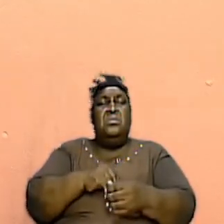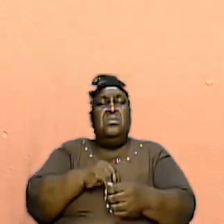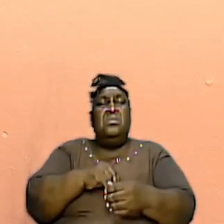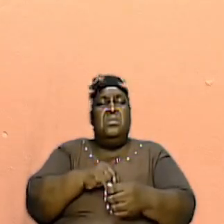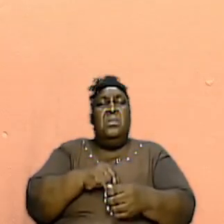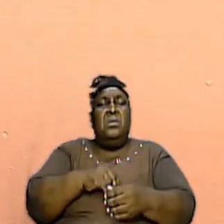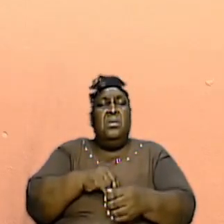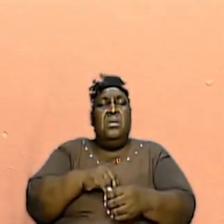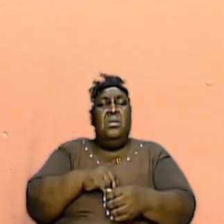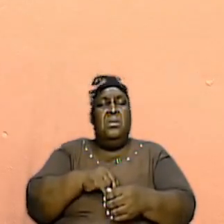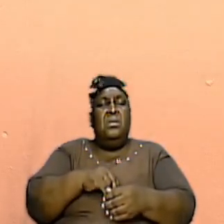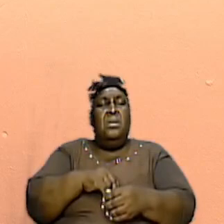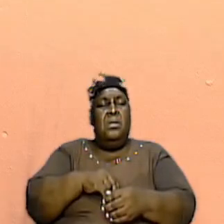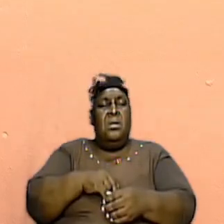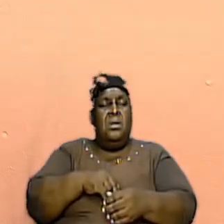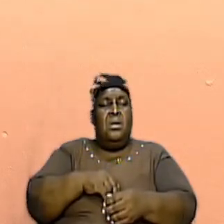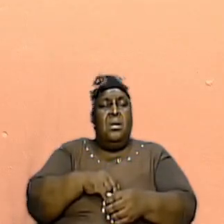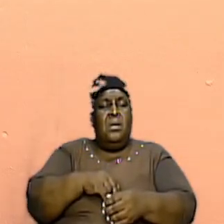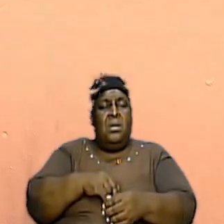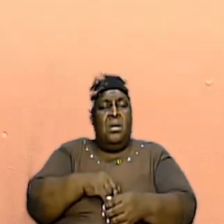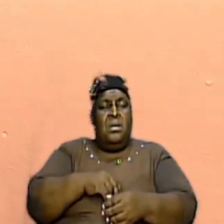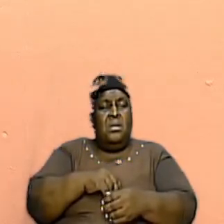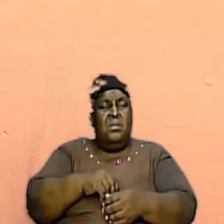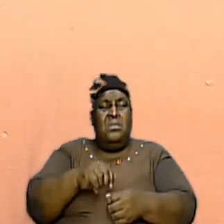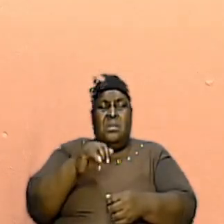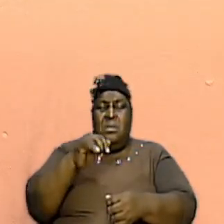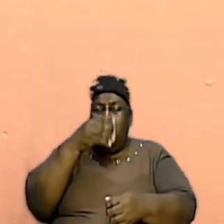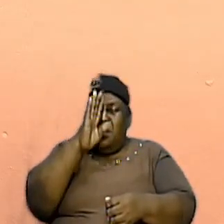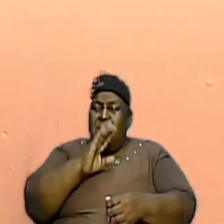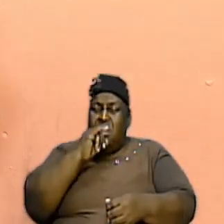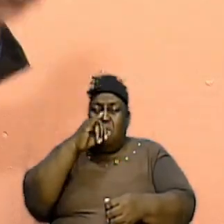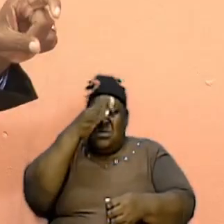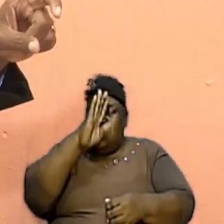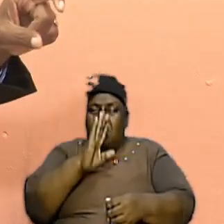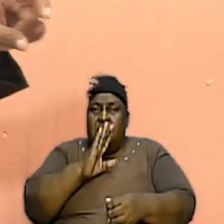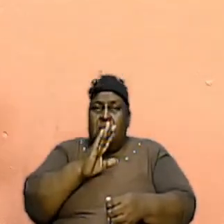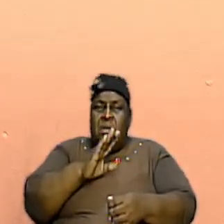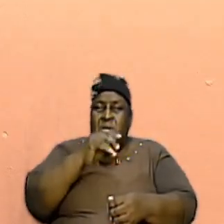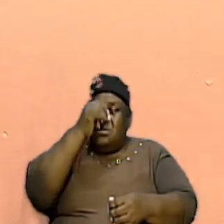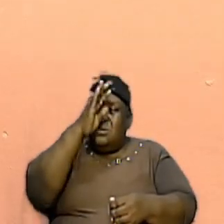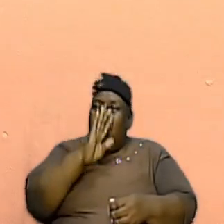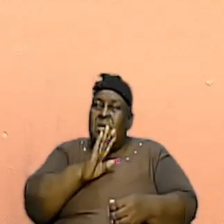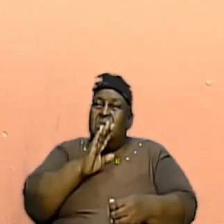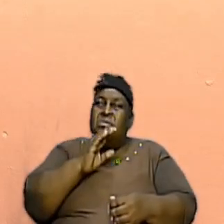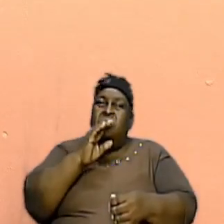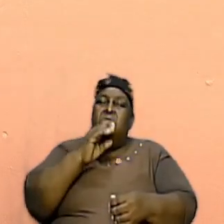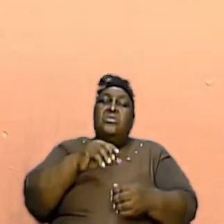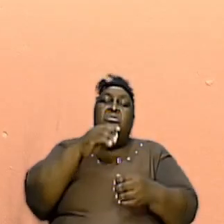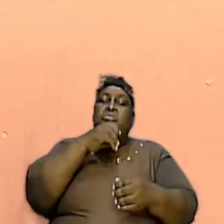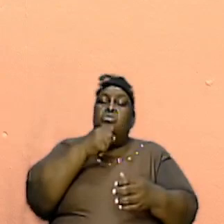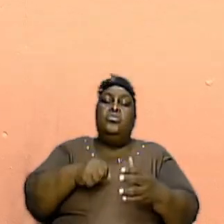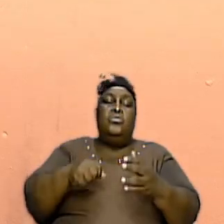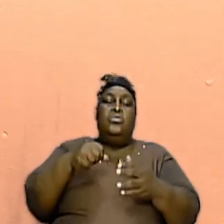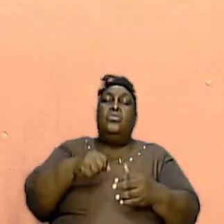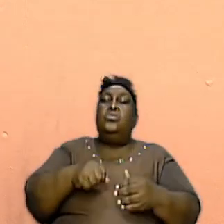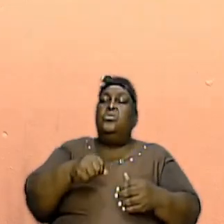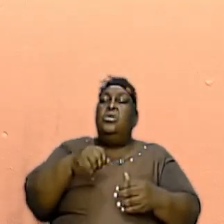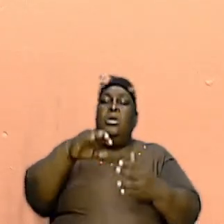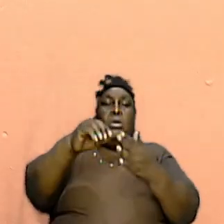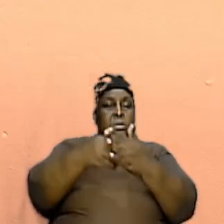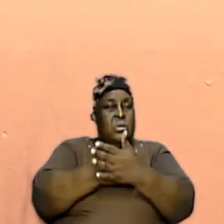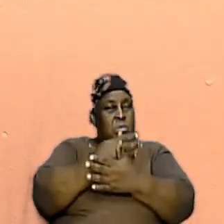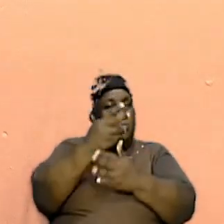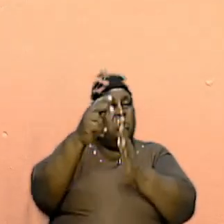and embrace the scriptures God is God and he's God in the Old Testament and he's God in the New Testament yes